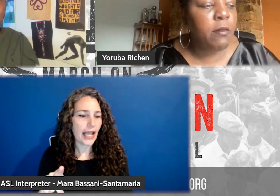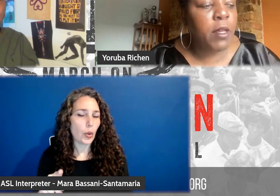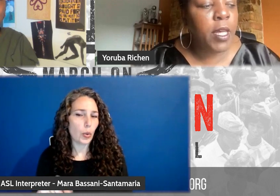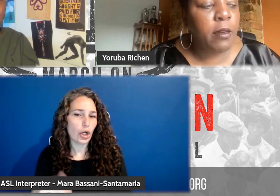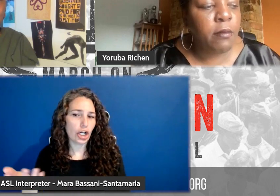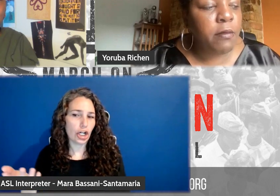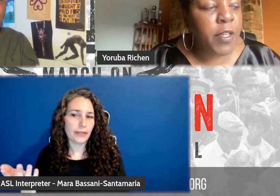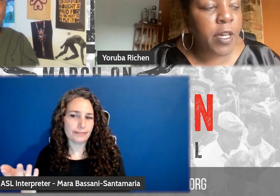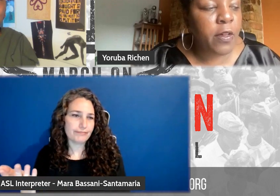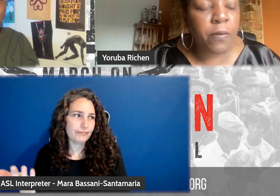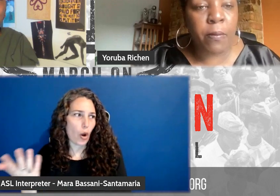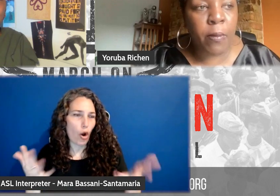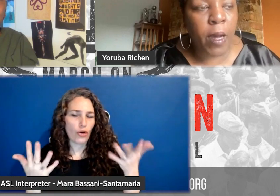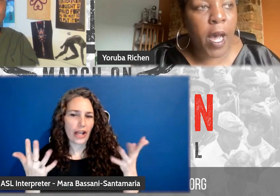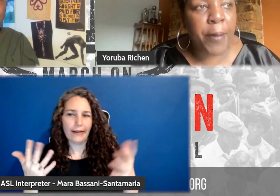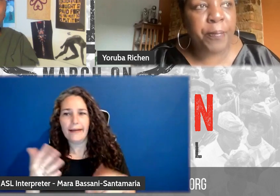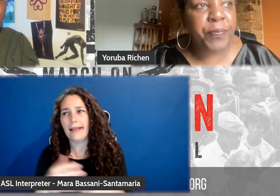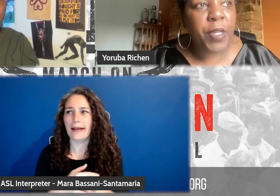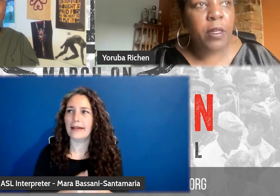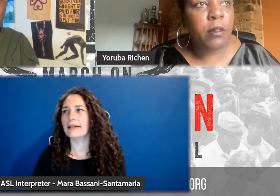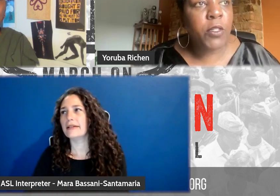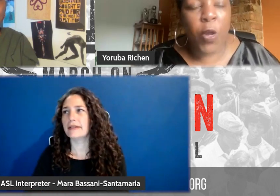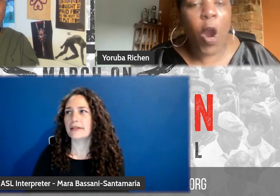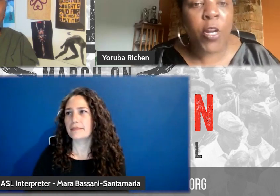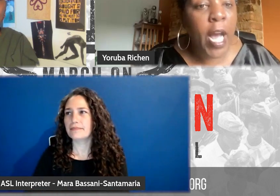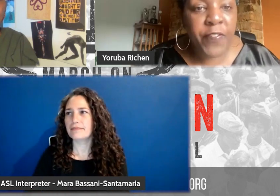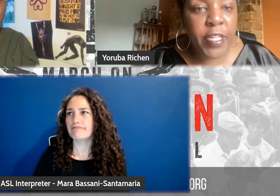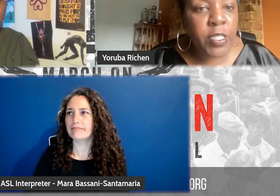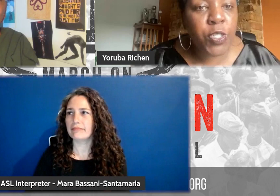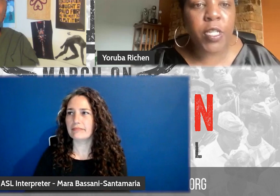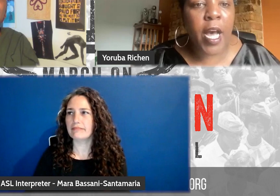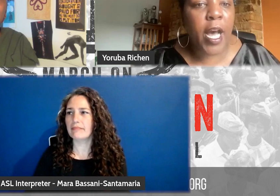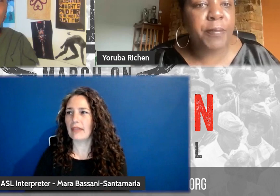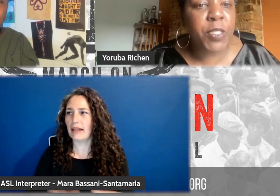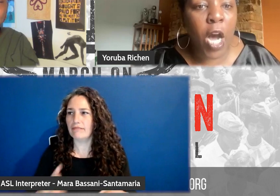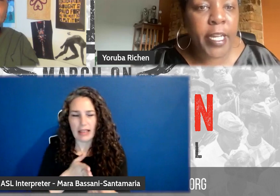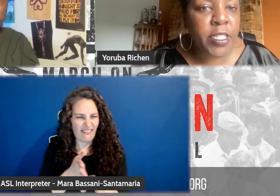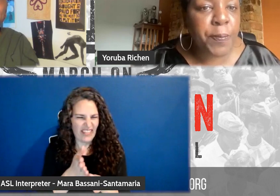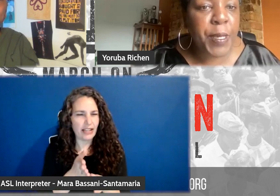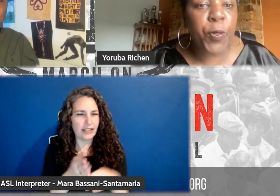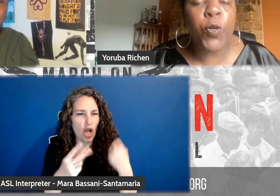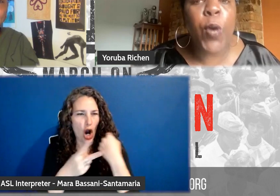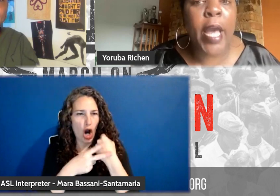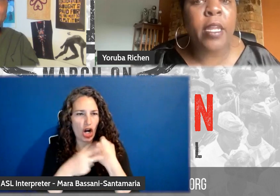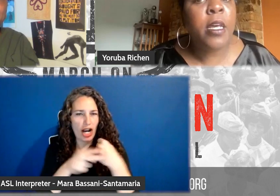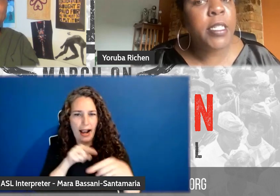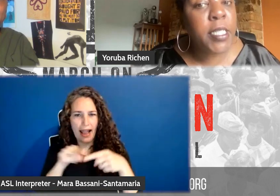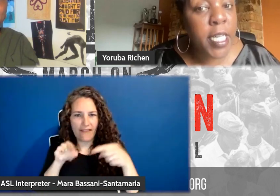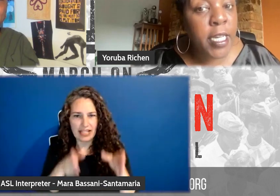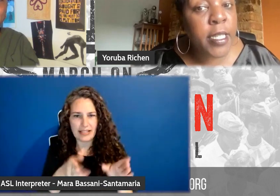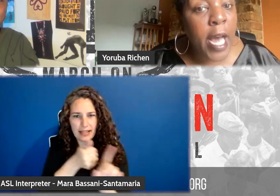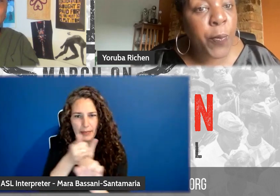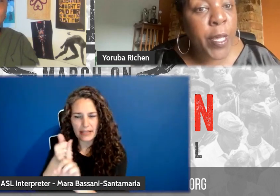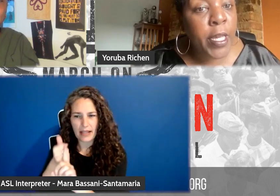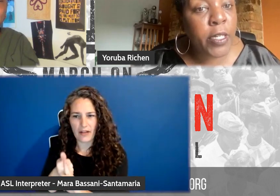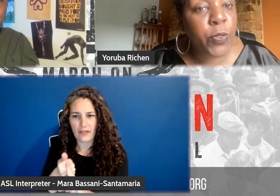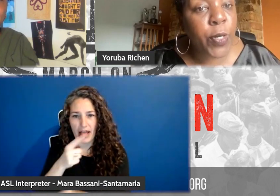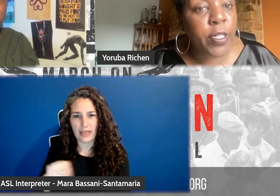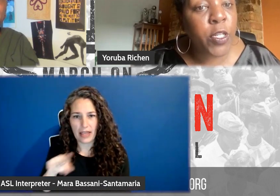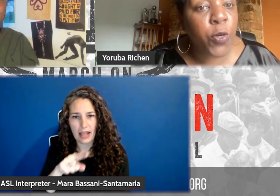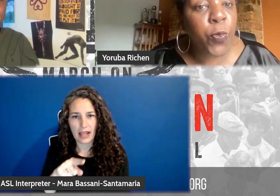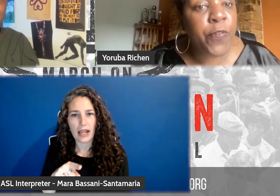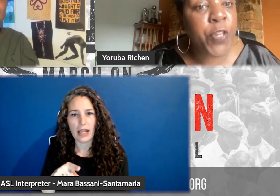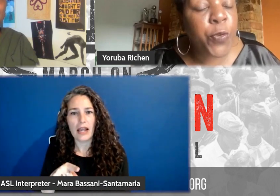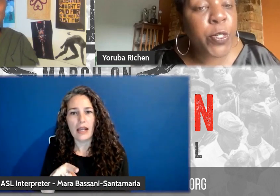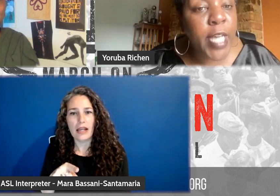know, in the, you know, archivists, talking to people who had seen that week,